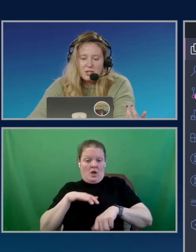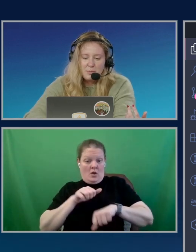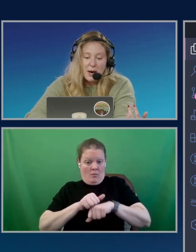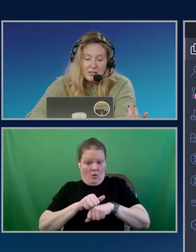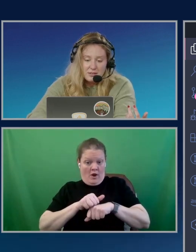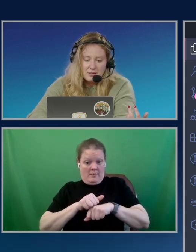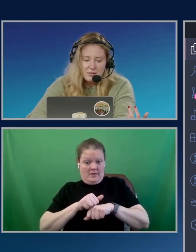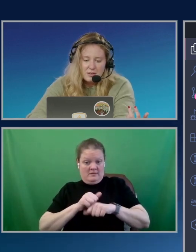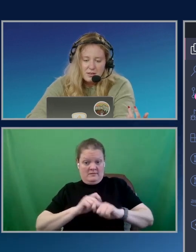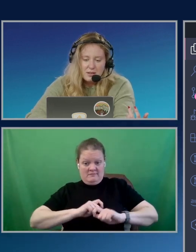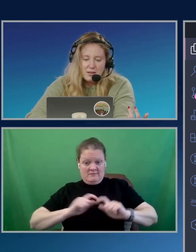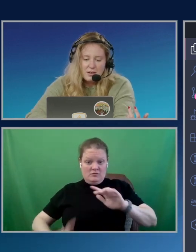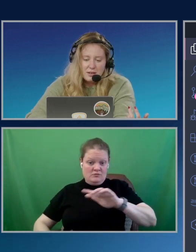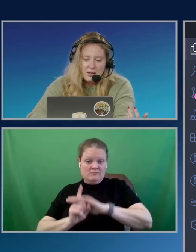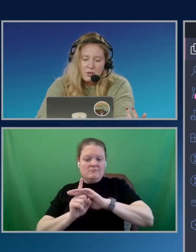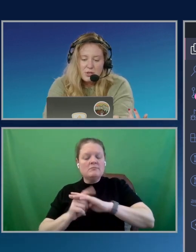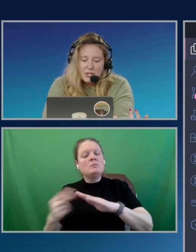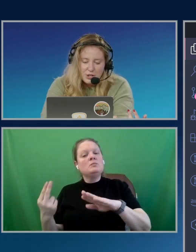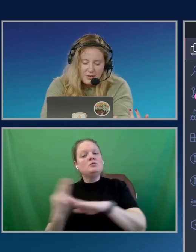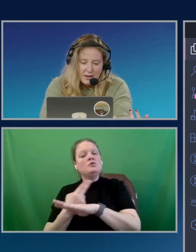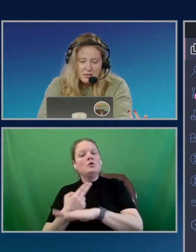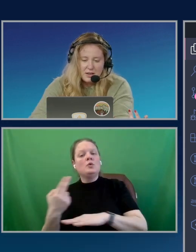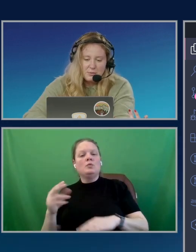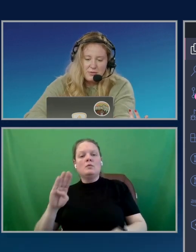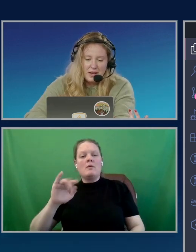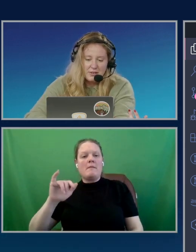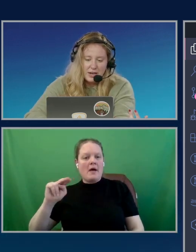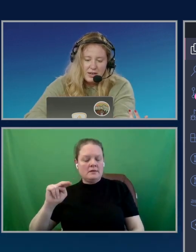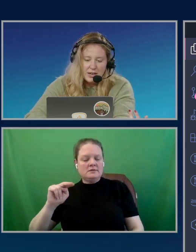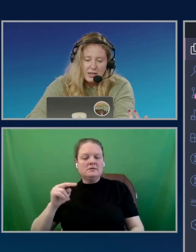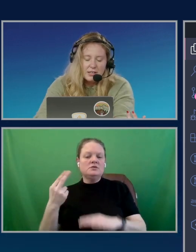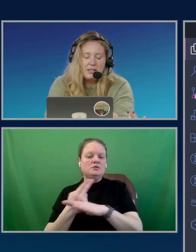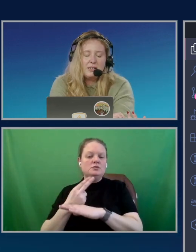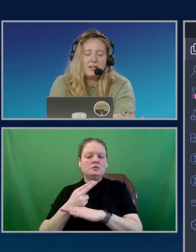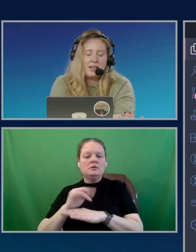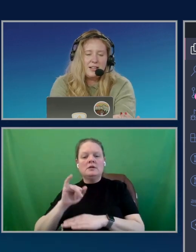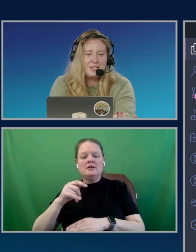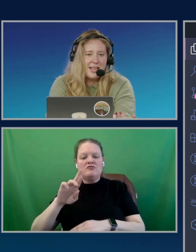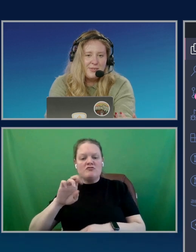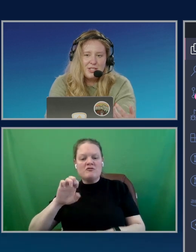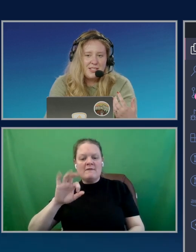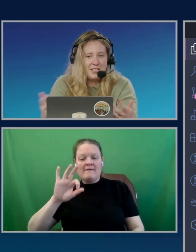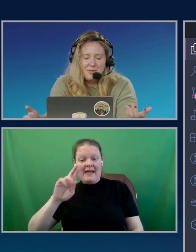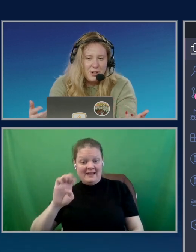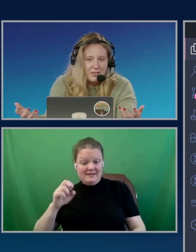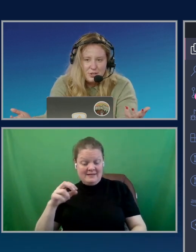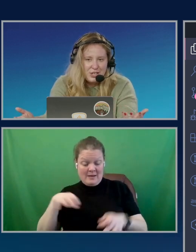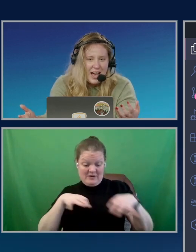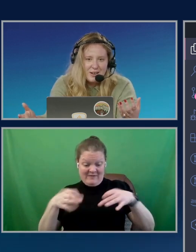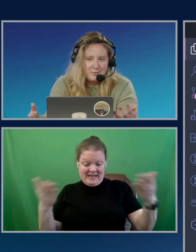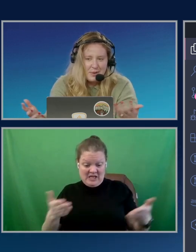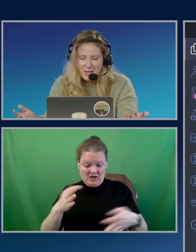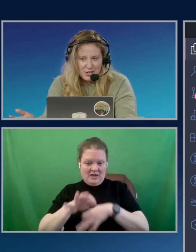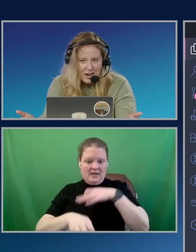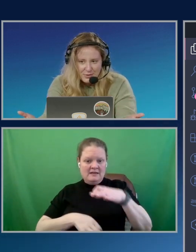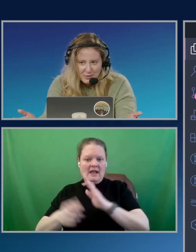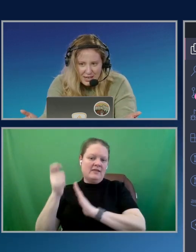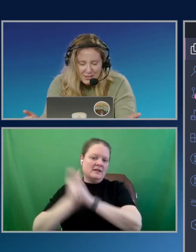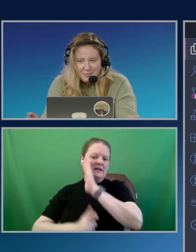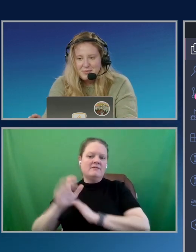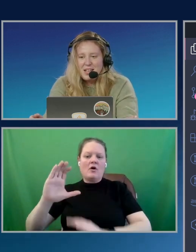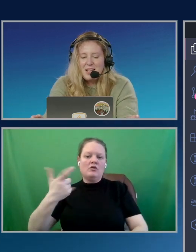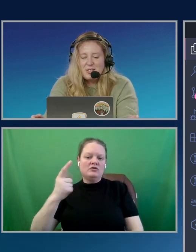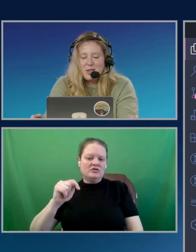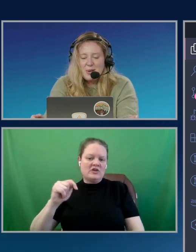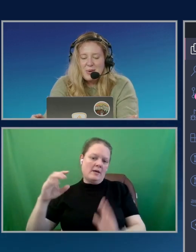should use the button user interface that I'm defining right here instead of just the default chat paragraph or